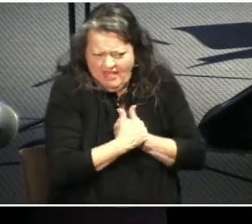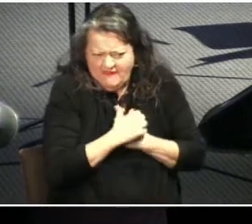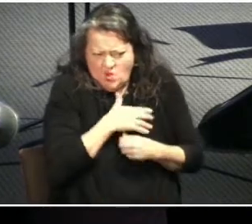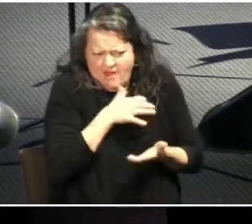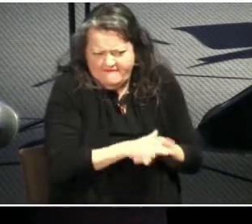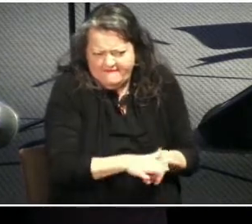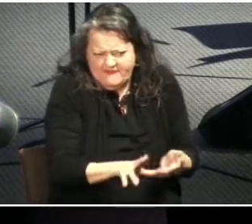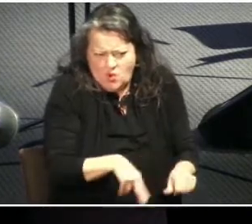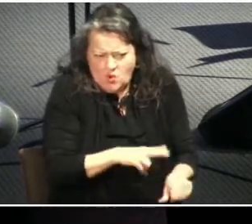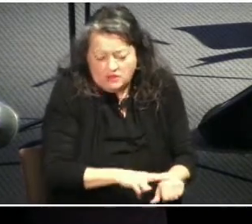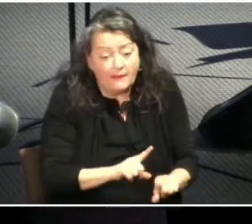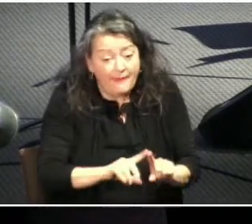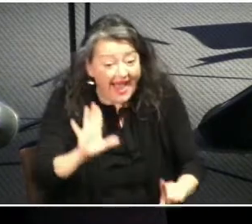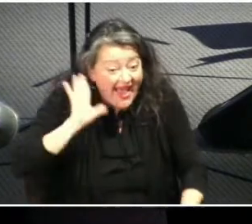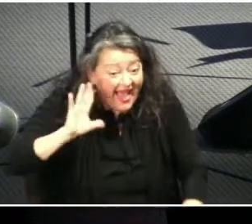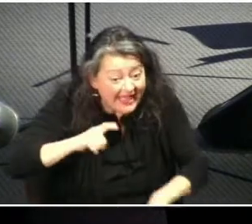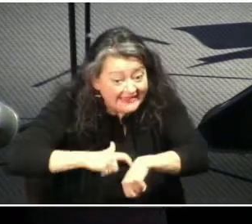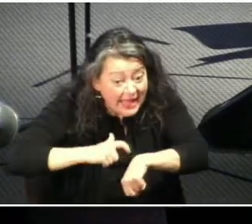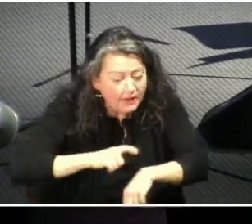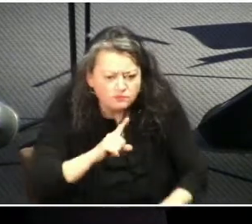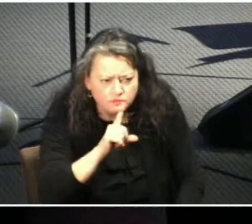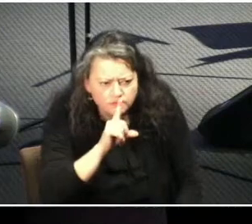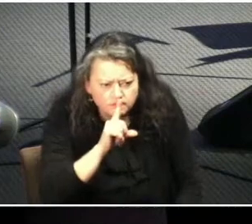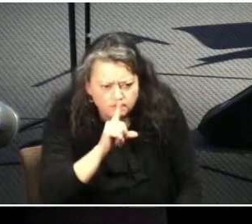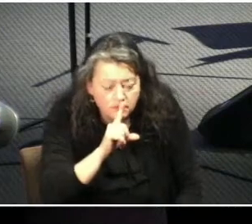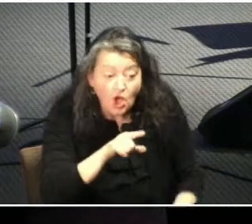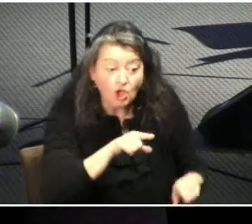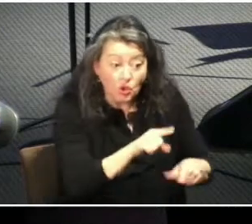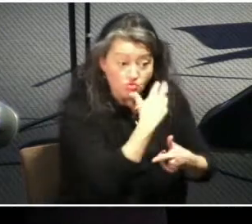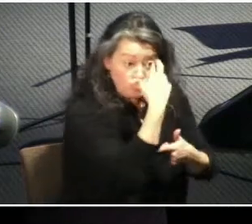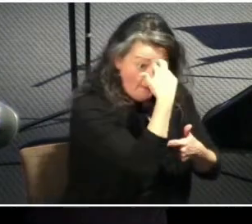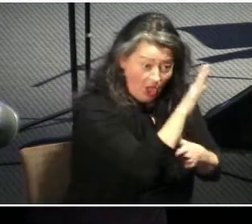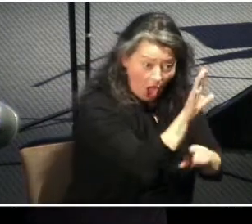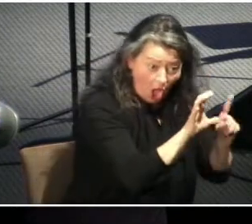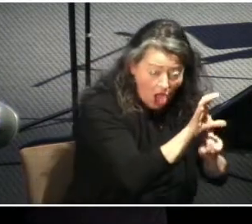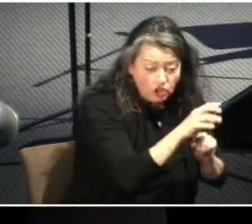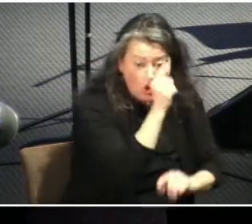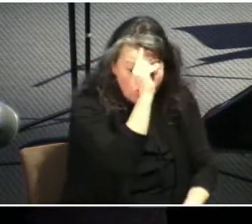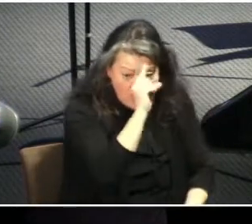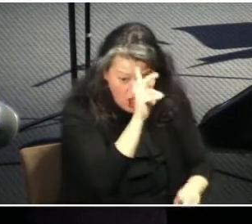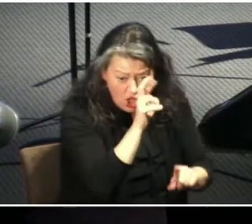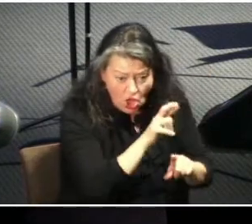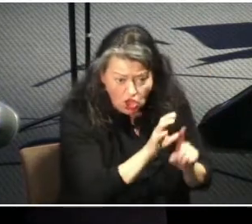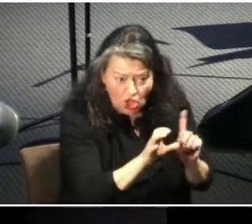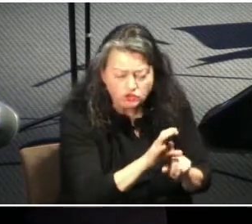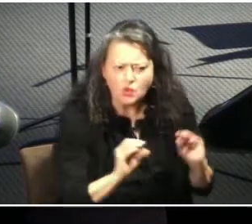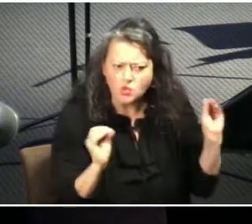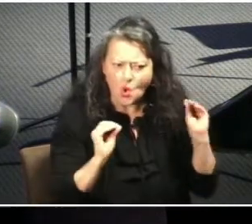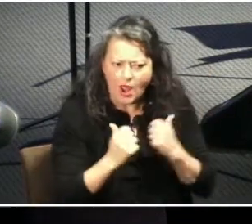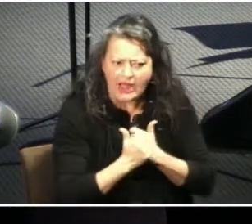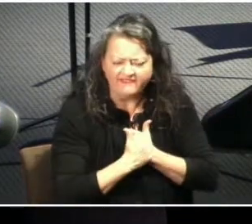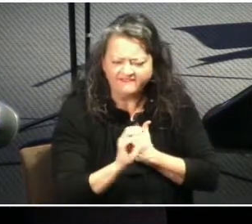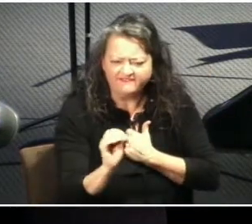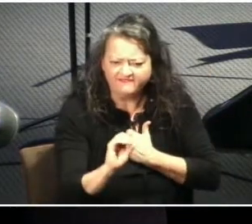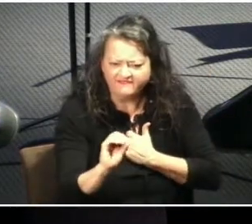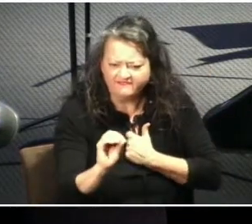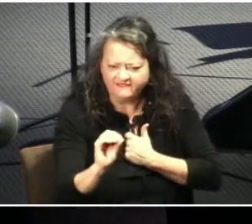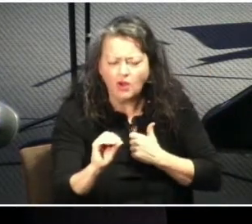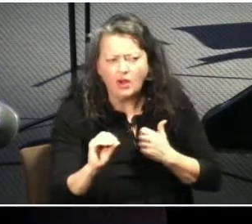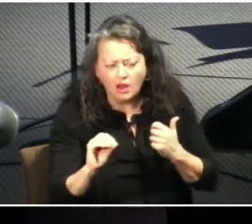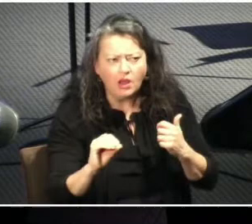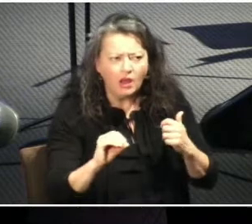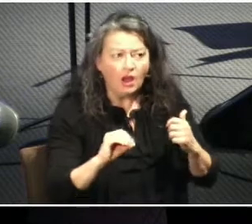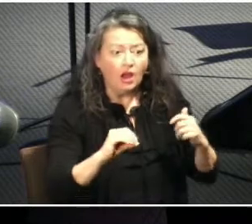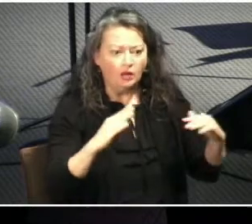Not in Rome. Not in Greek culture. Husbands ruled their wives and their children.